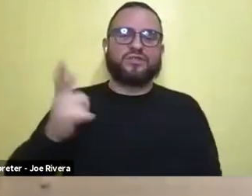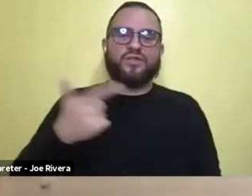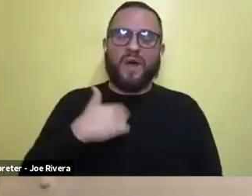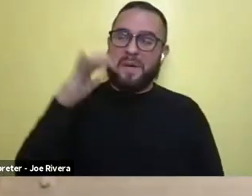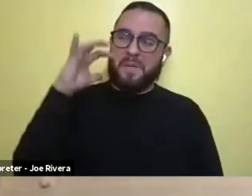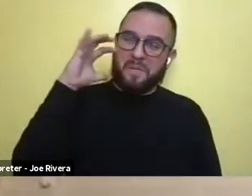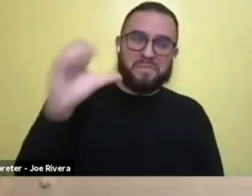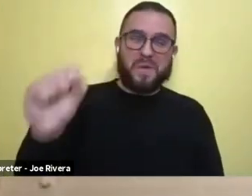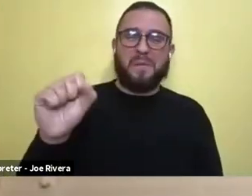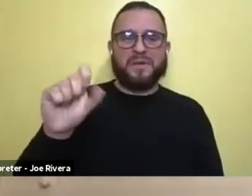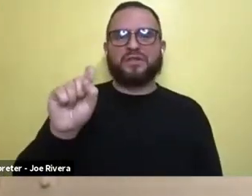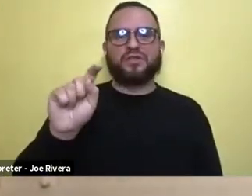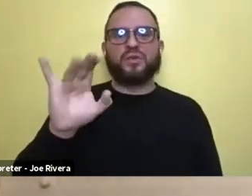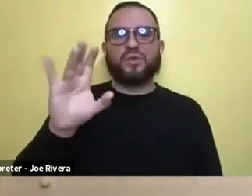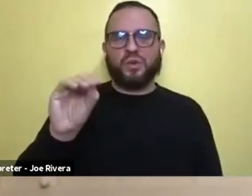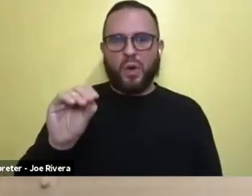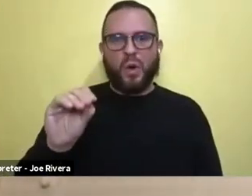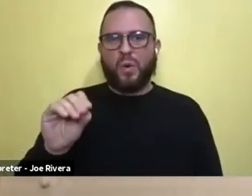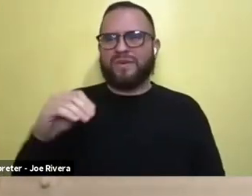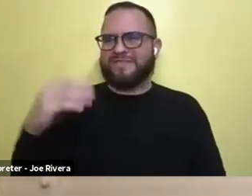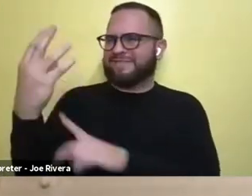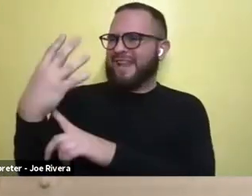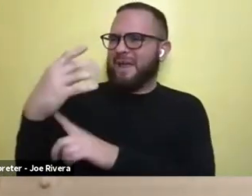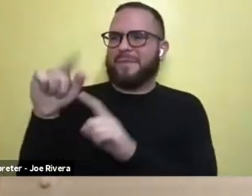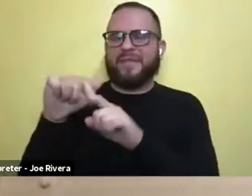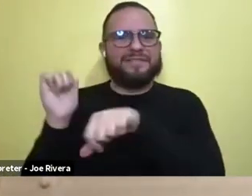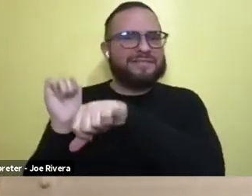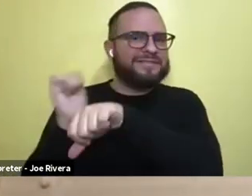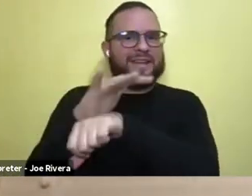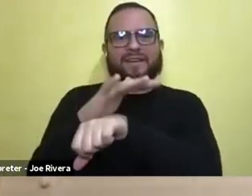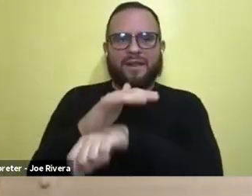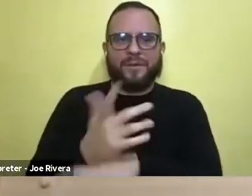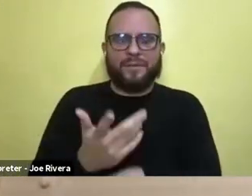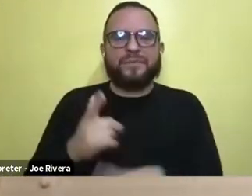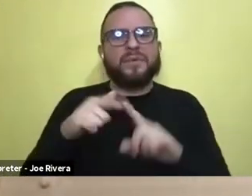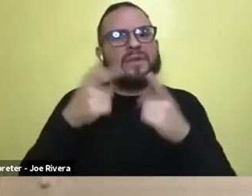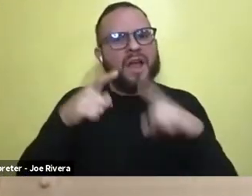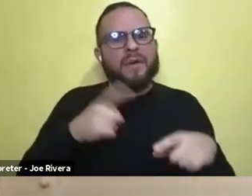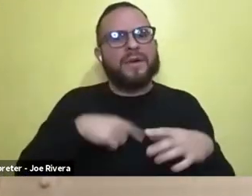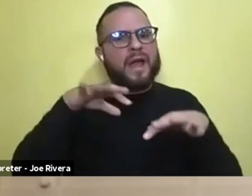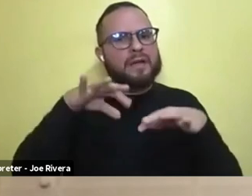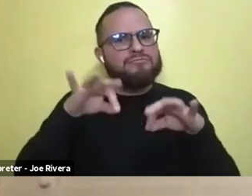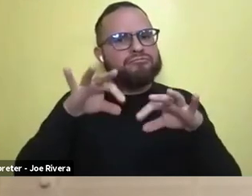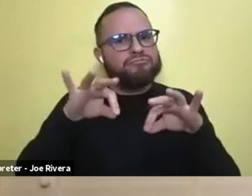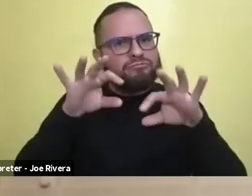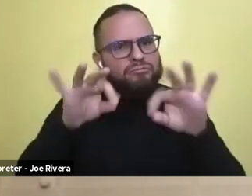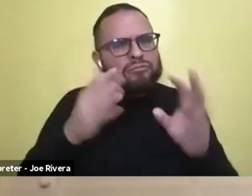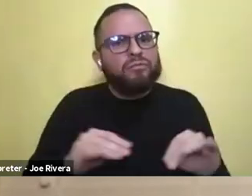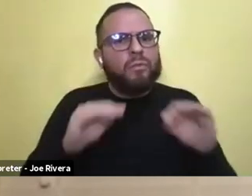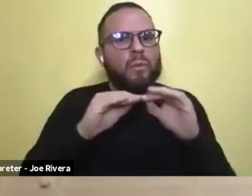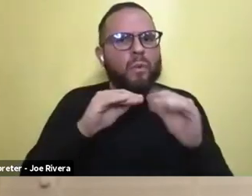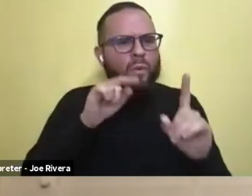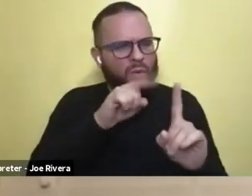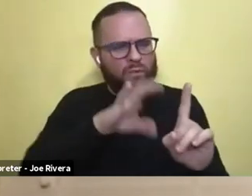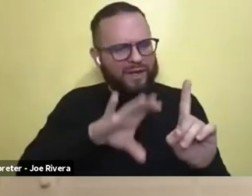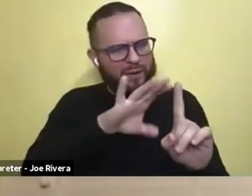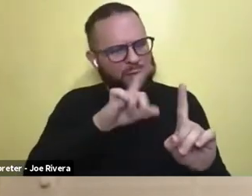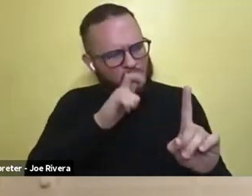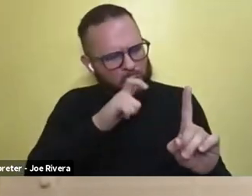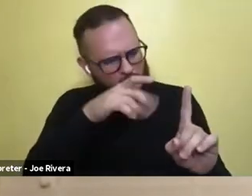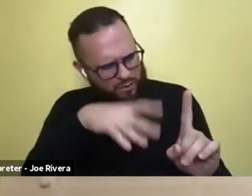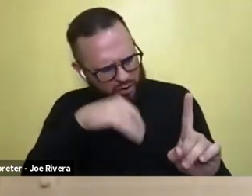get it taped and then just send it off. Um, but, but as I learned more about the character and, and who he was, I,